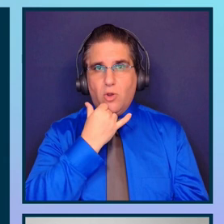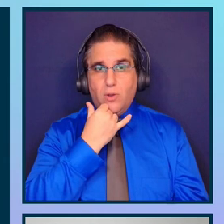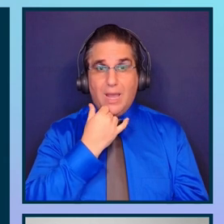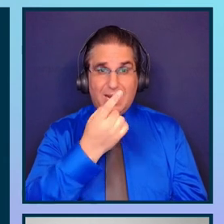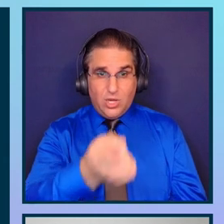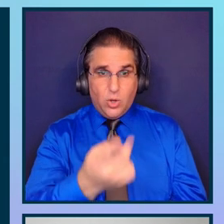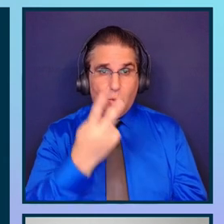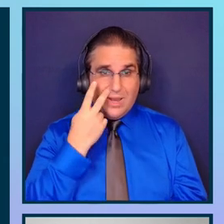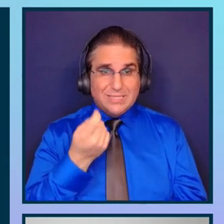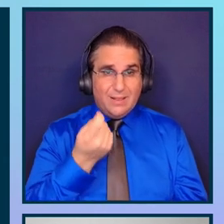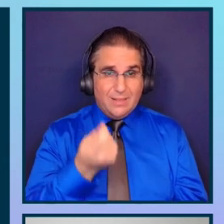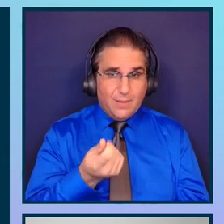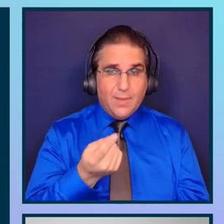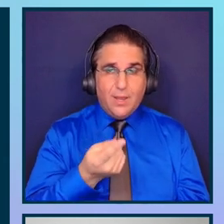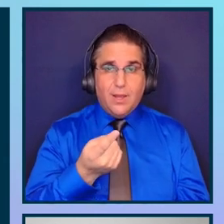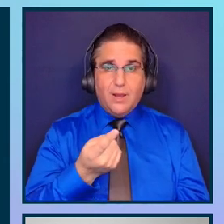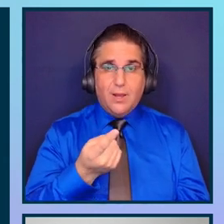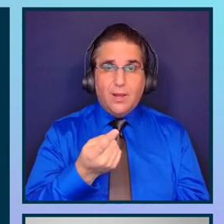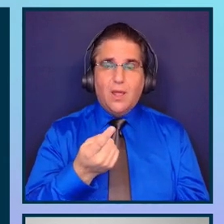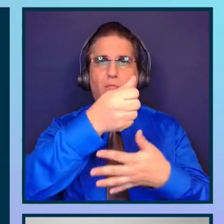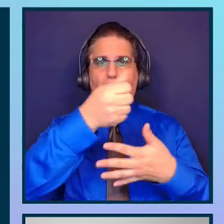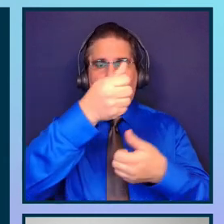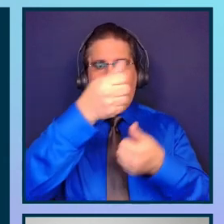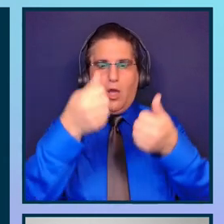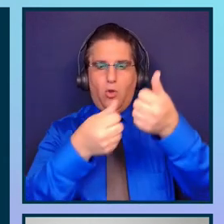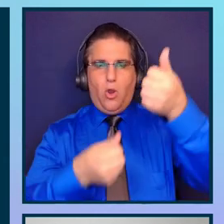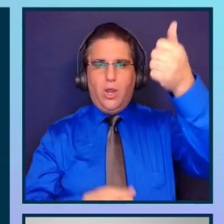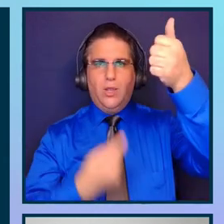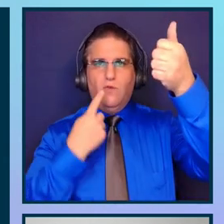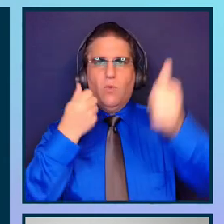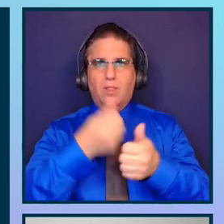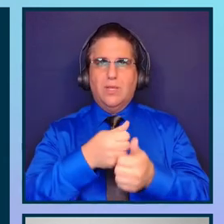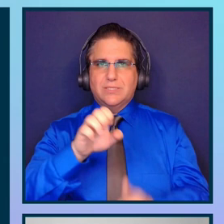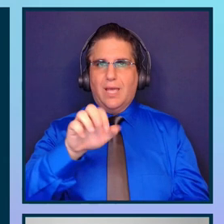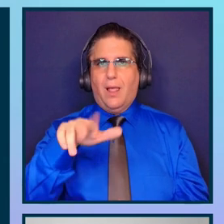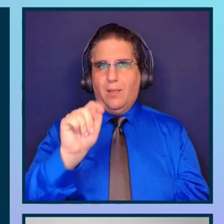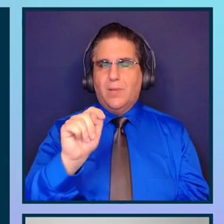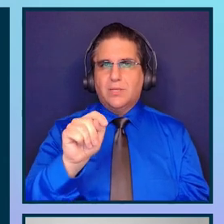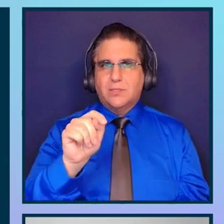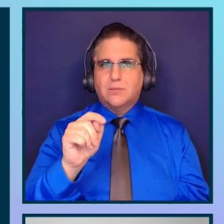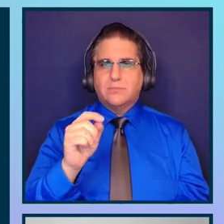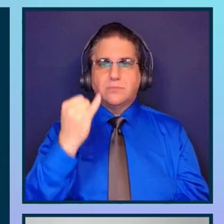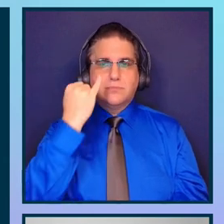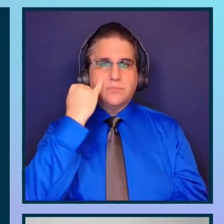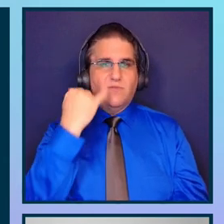the hierarchy of these elements if we have